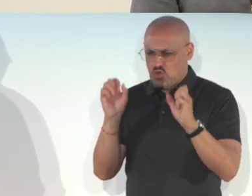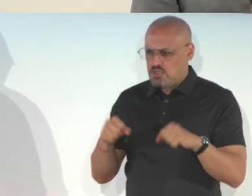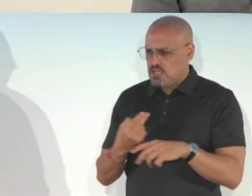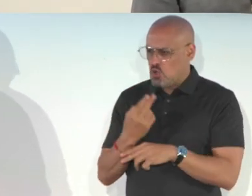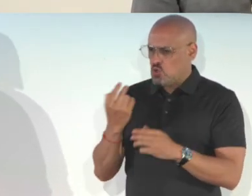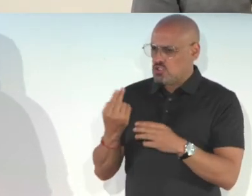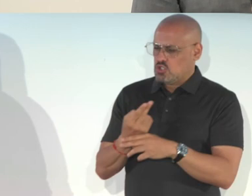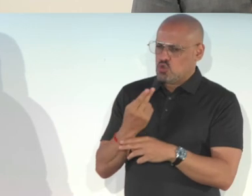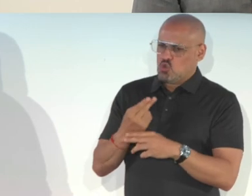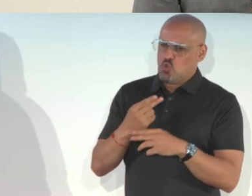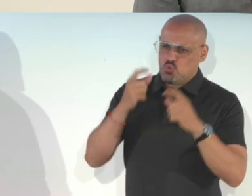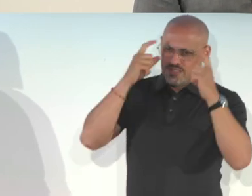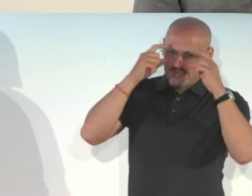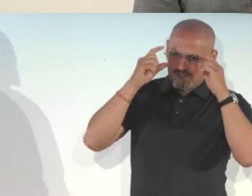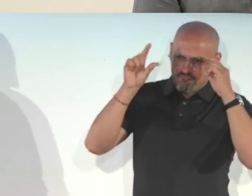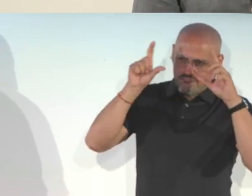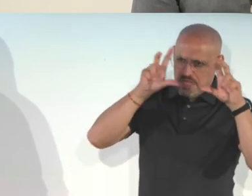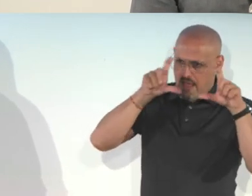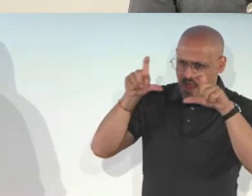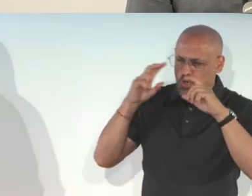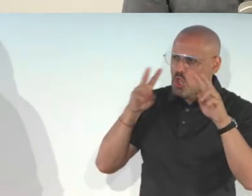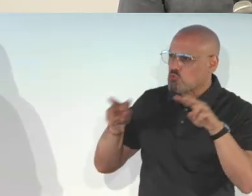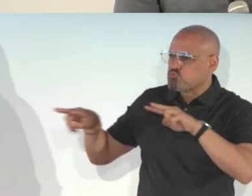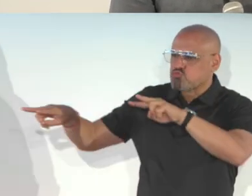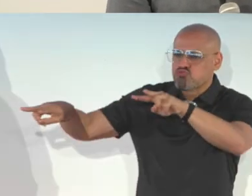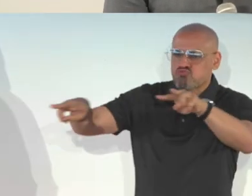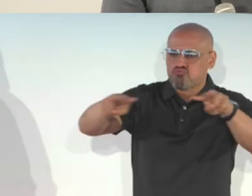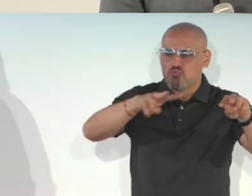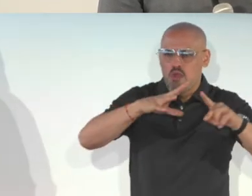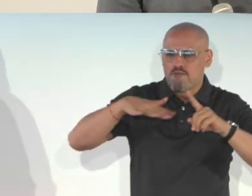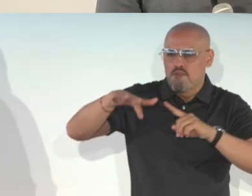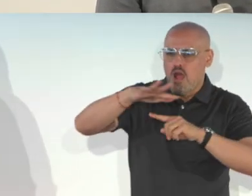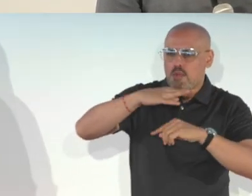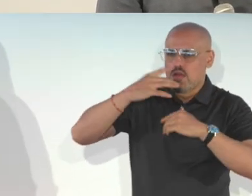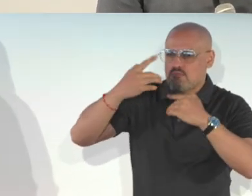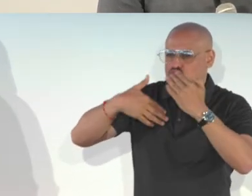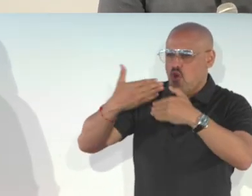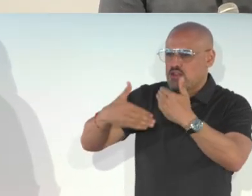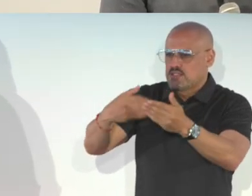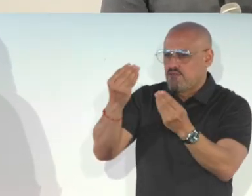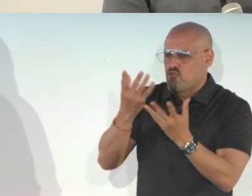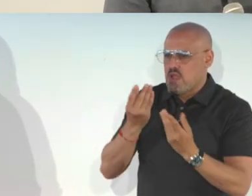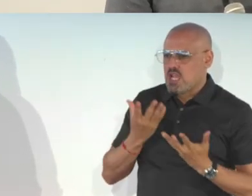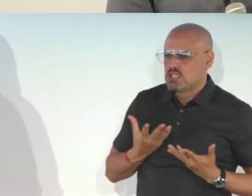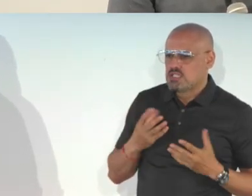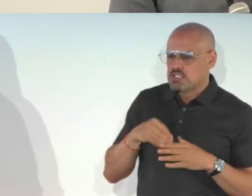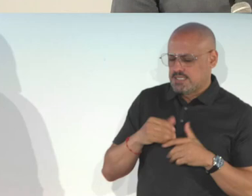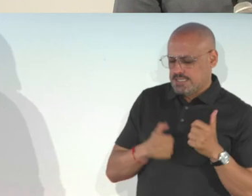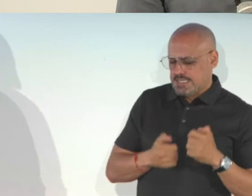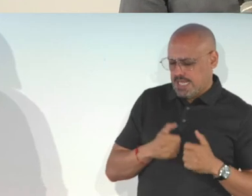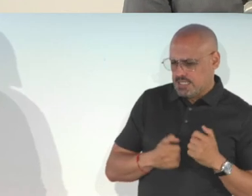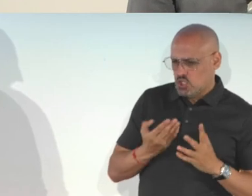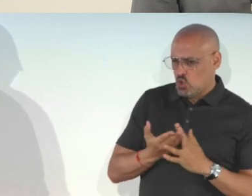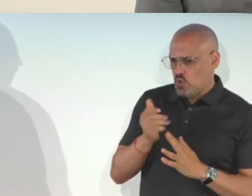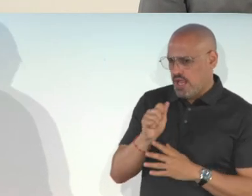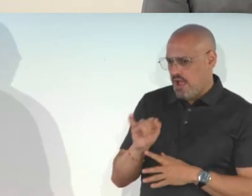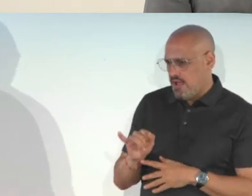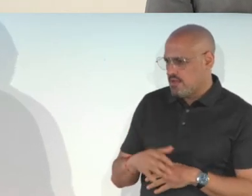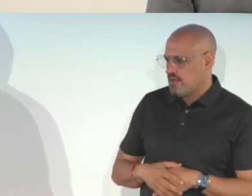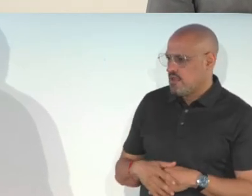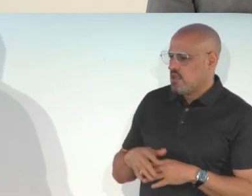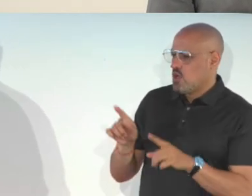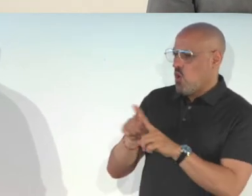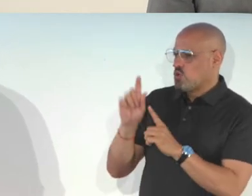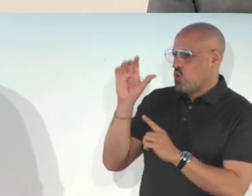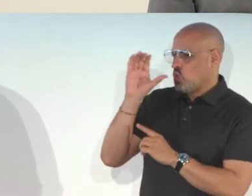cameras on the glasses to look around your environment, process that information into text through AI. And then Google